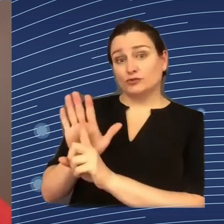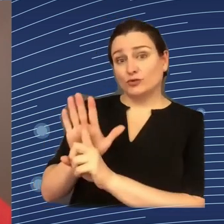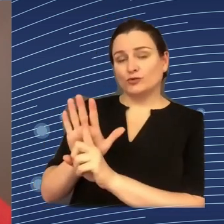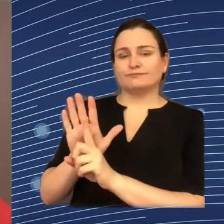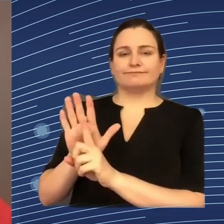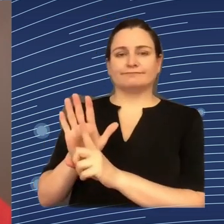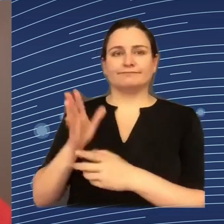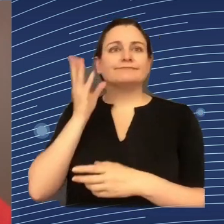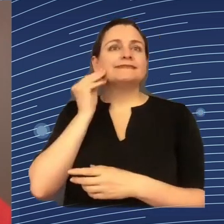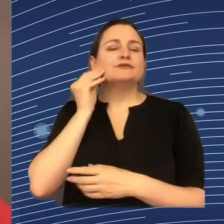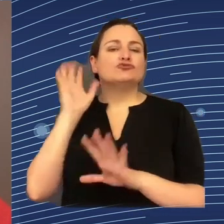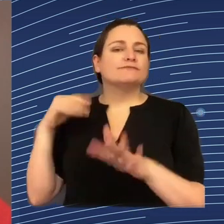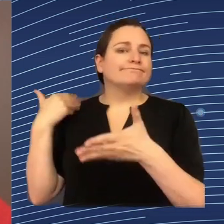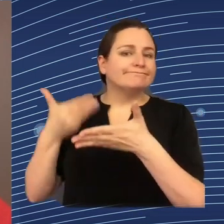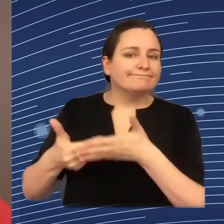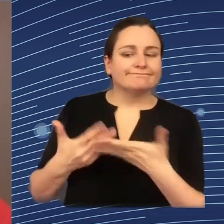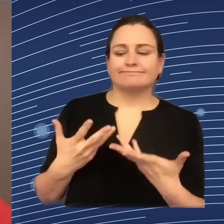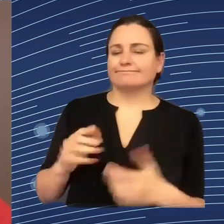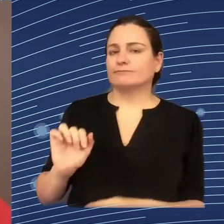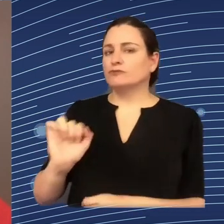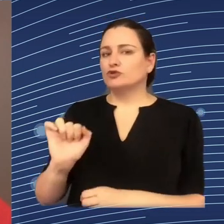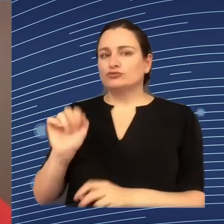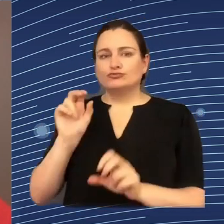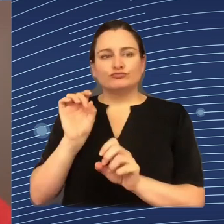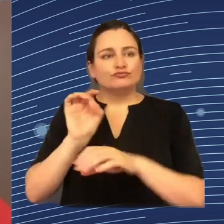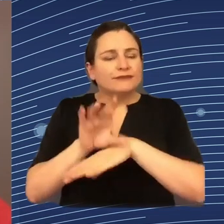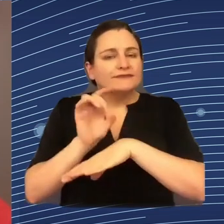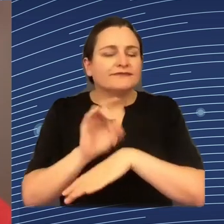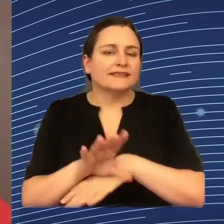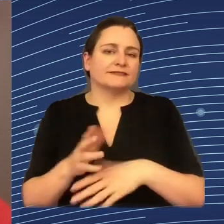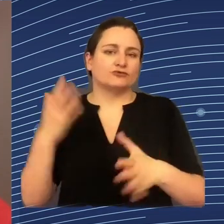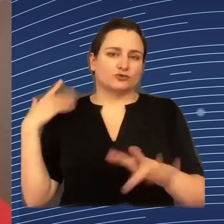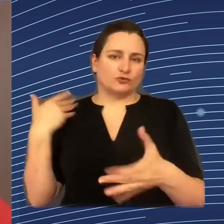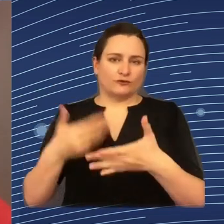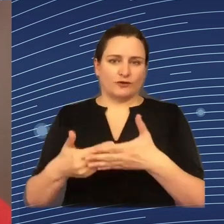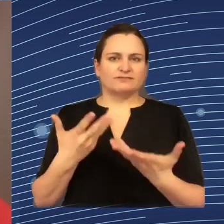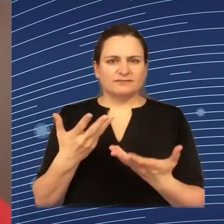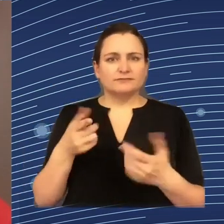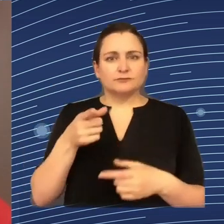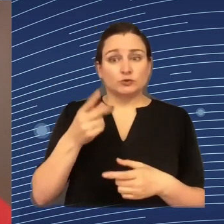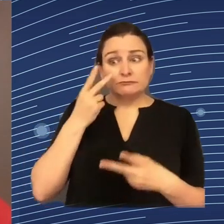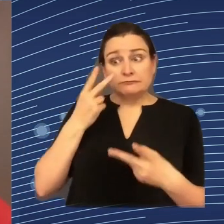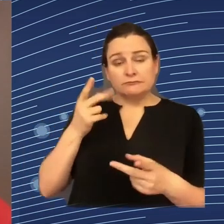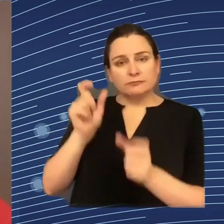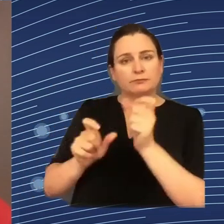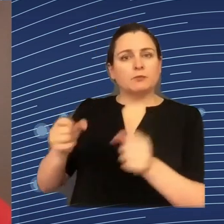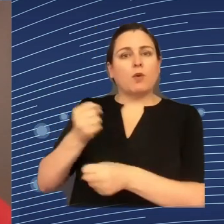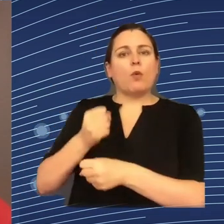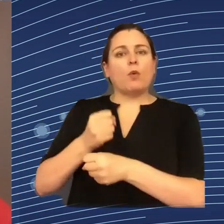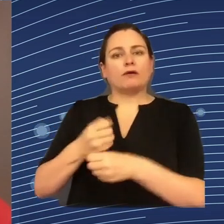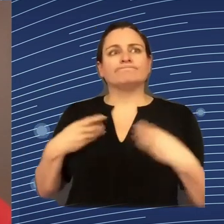advisory role in Algorithm Watch. What is reality on the ground for workers? What is the use of these tools?